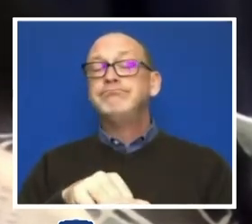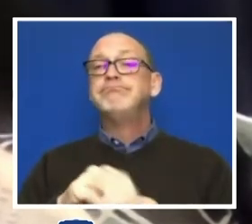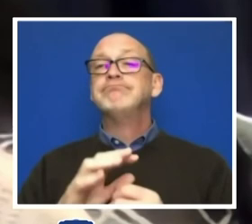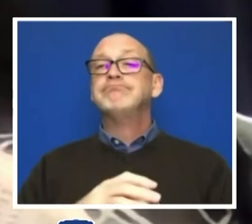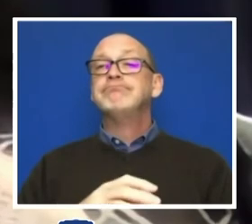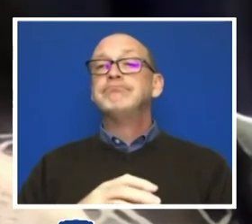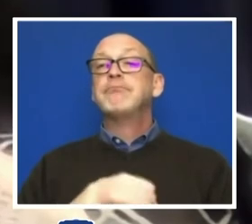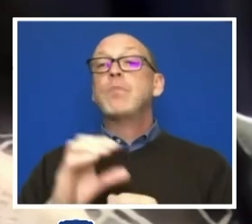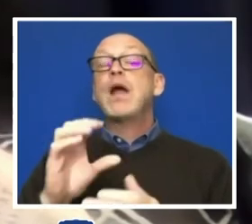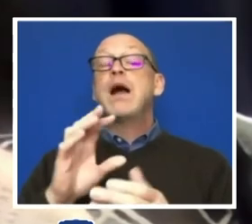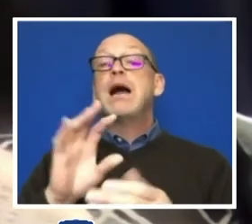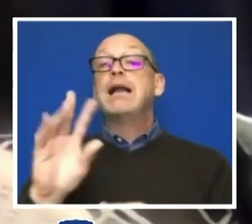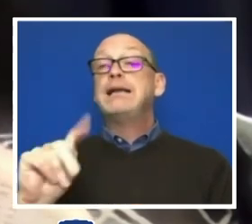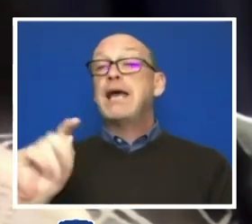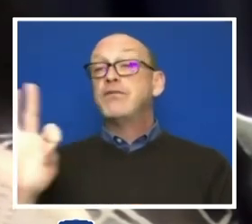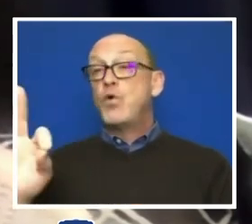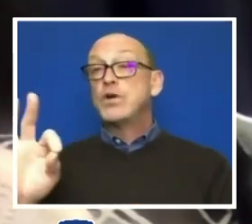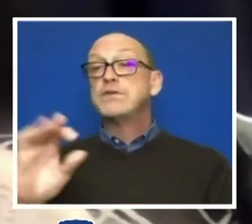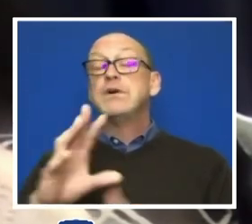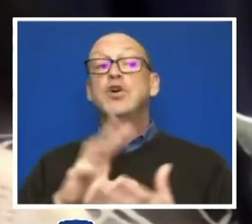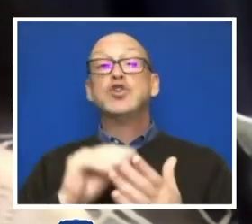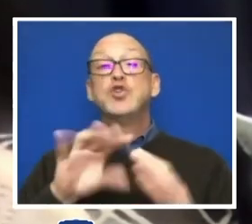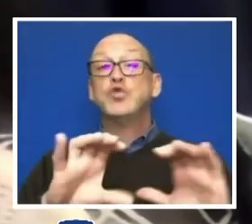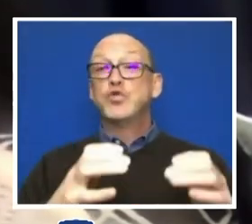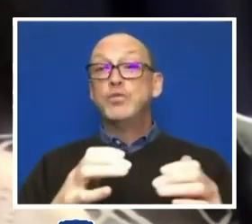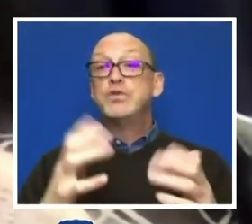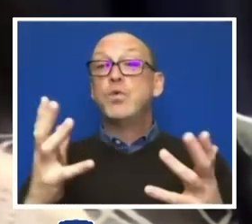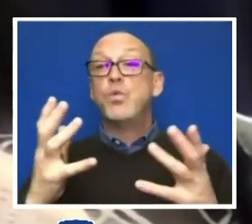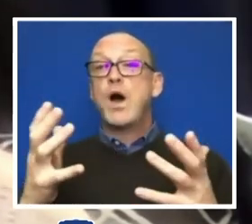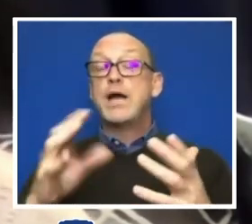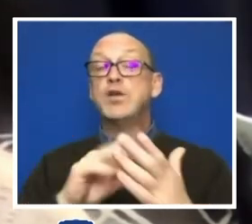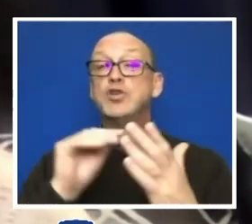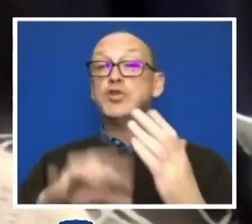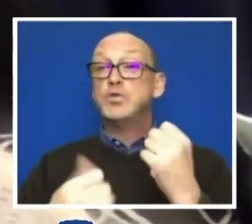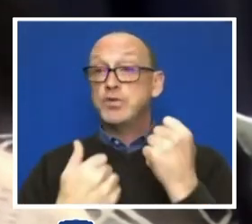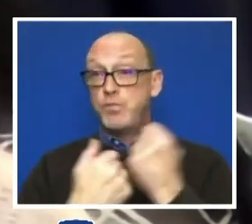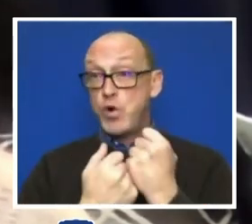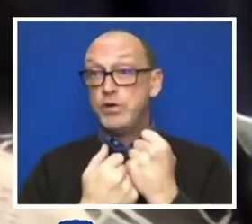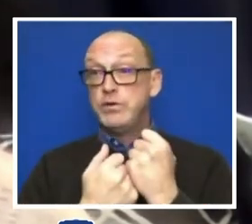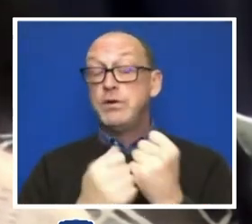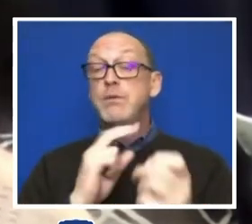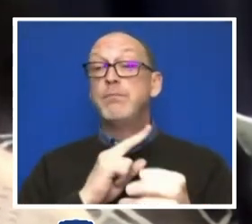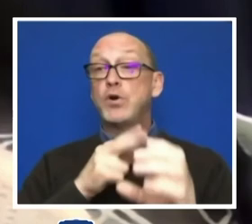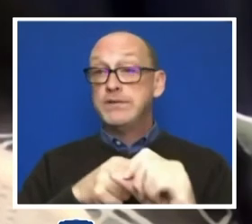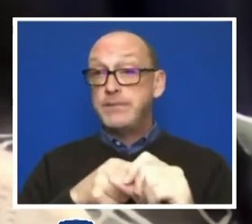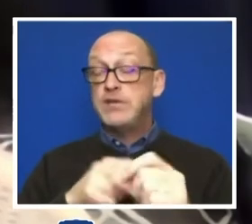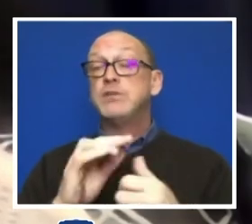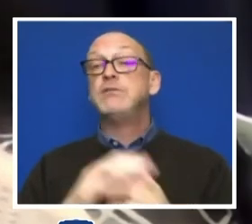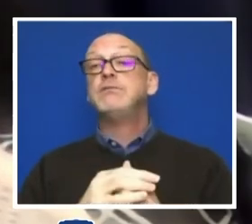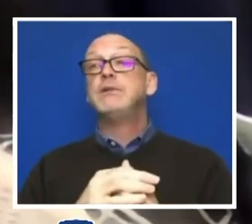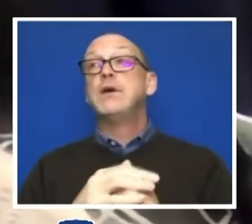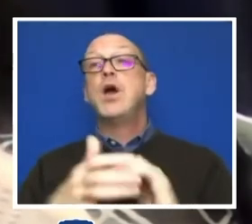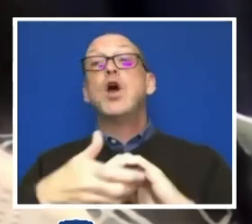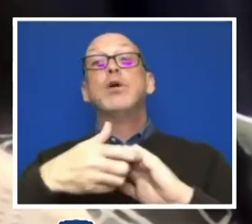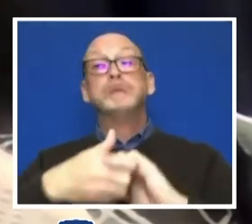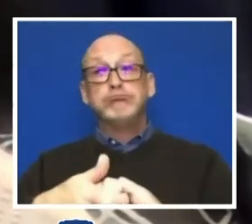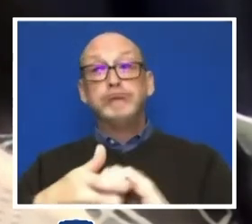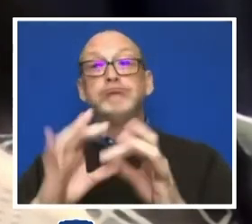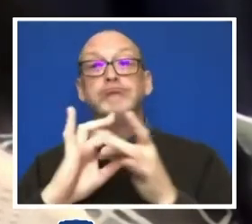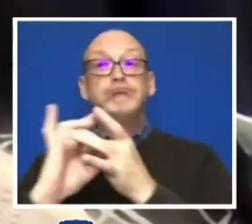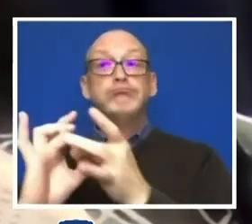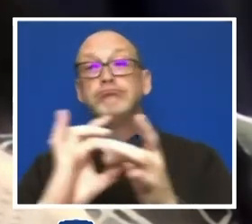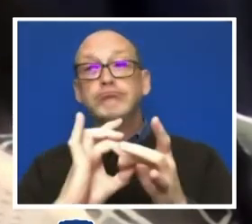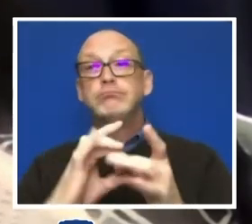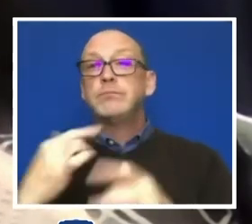student groups are interested in garnering student support, participation and cooperation. And we've always said